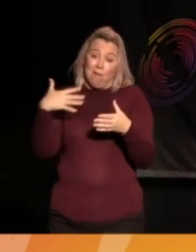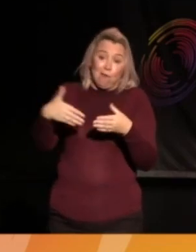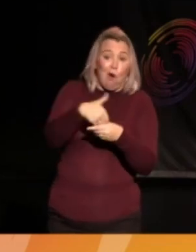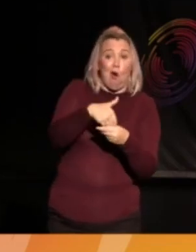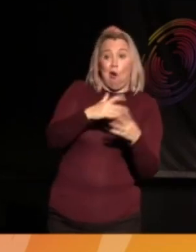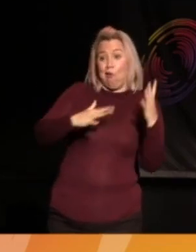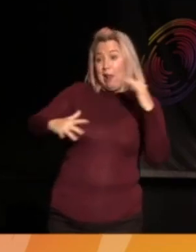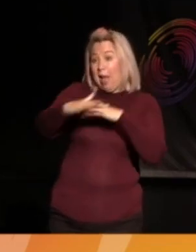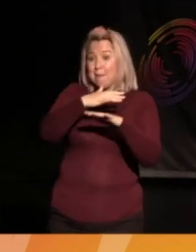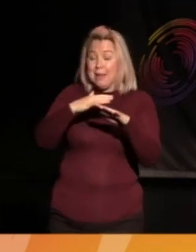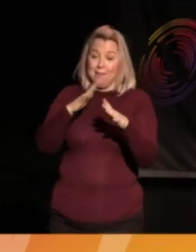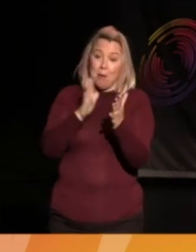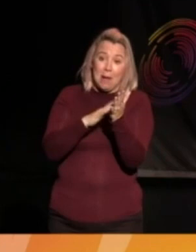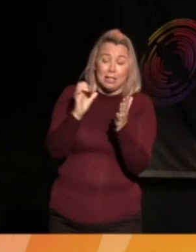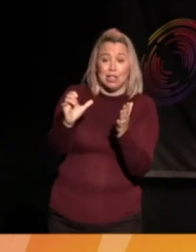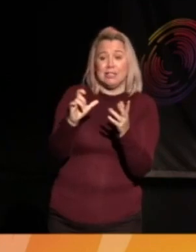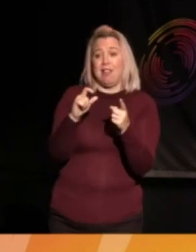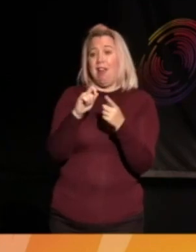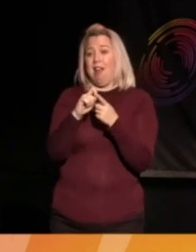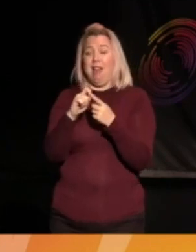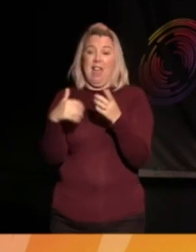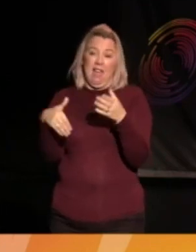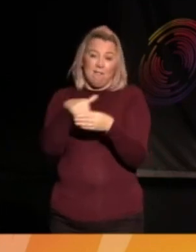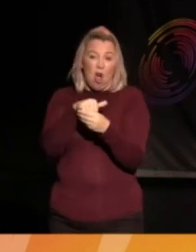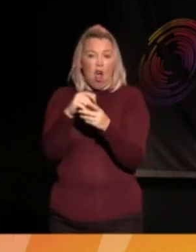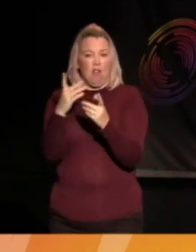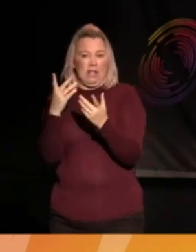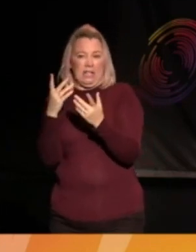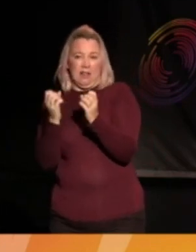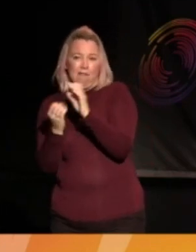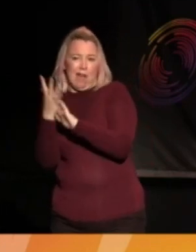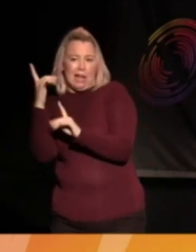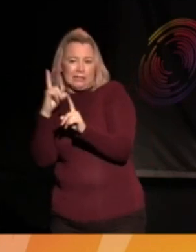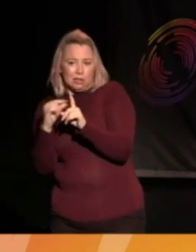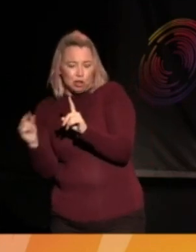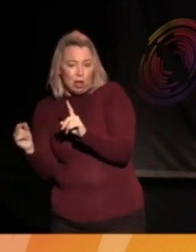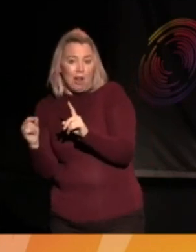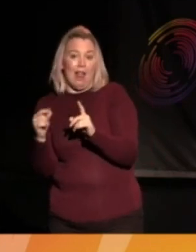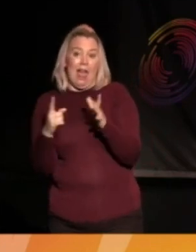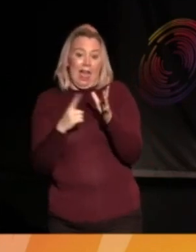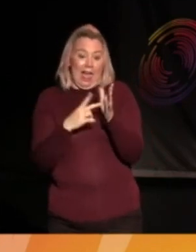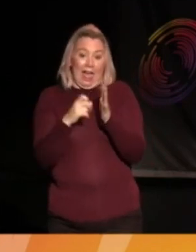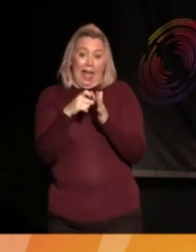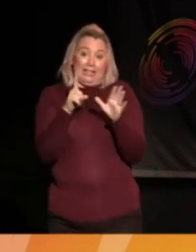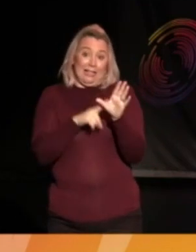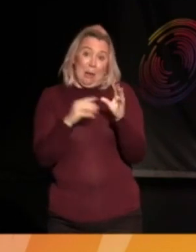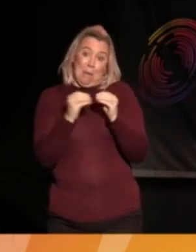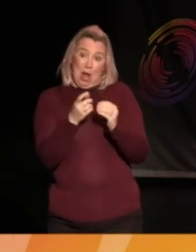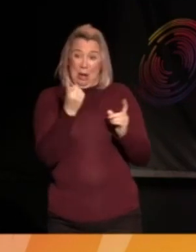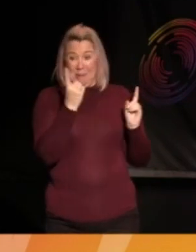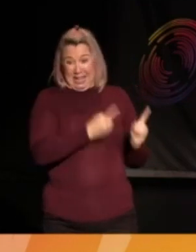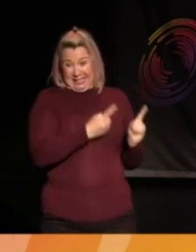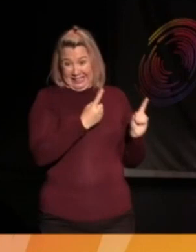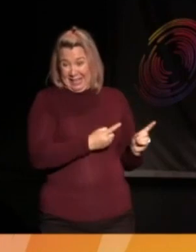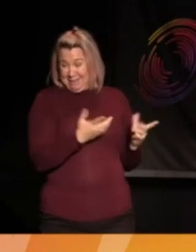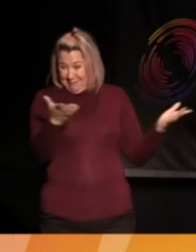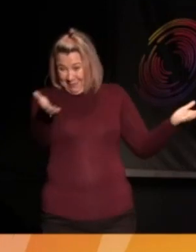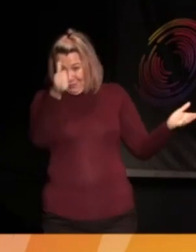And Fridays for Future Digital, which we'll hear more about. Andy Burnham is Andy Burnham, obviously.